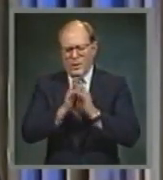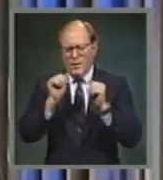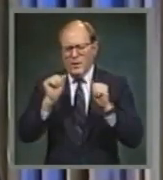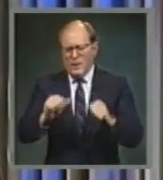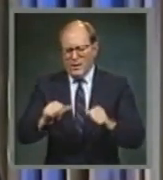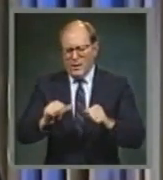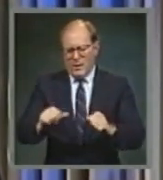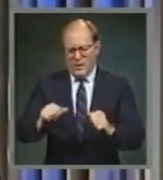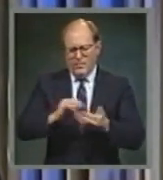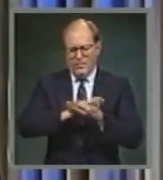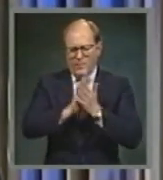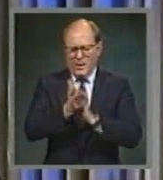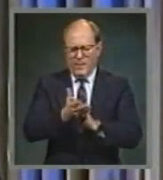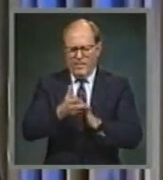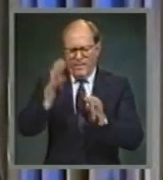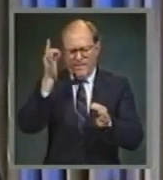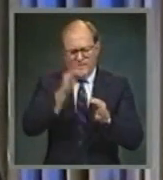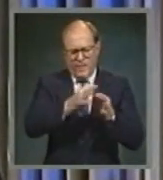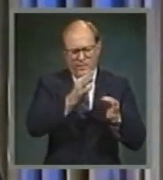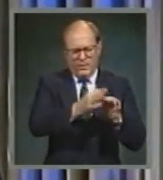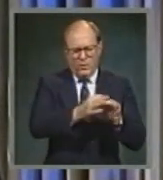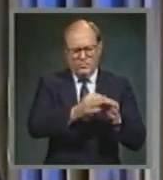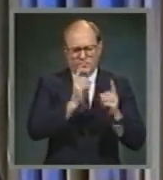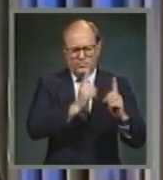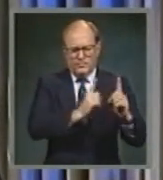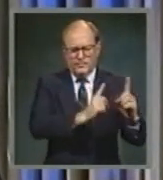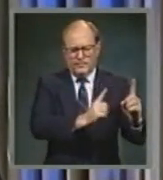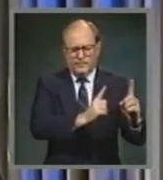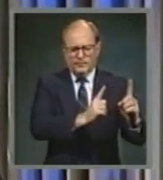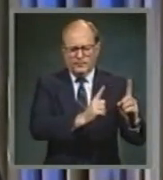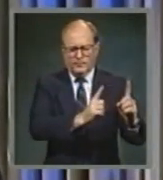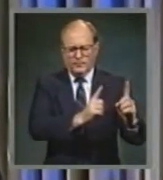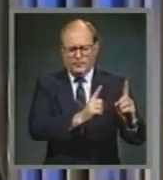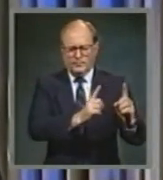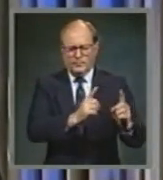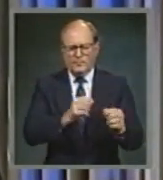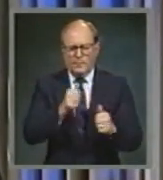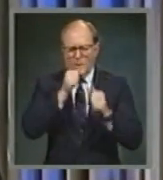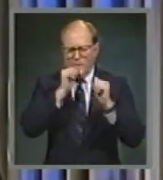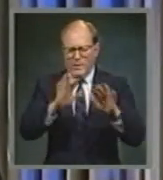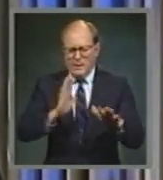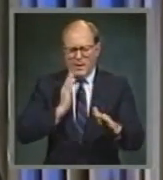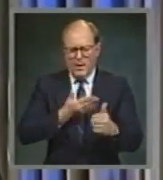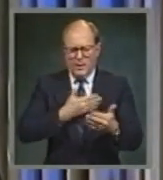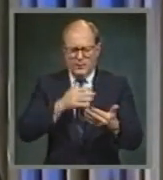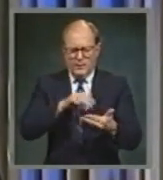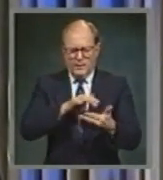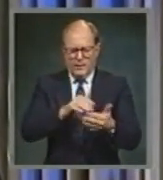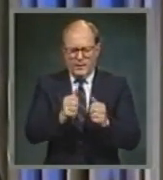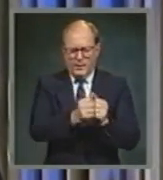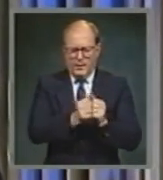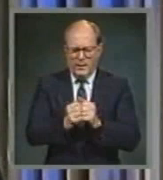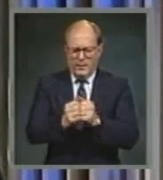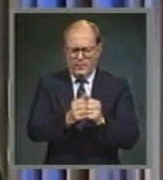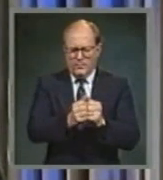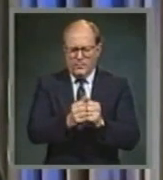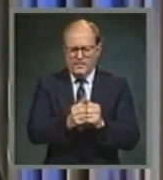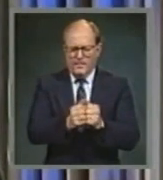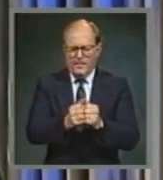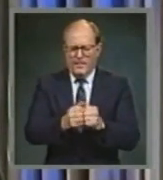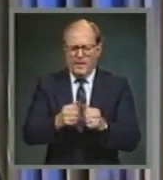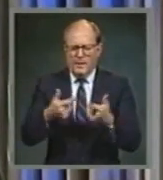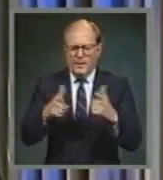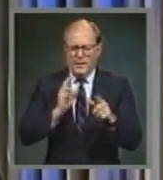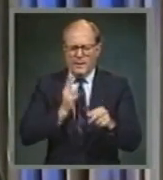able to become faithful disciples following Him always. Bless our study together today. May we be